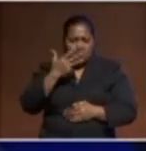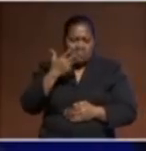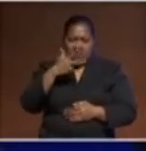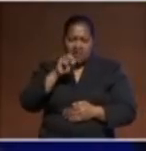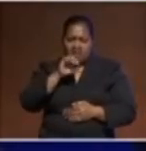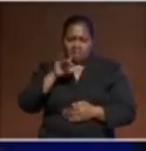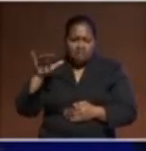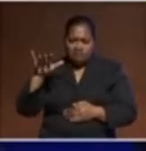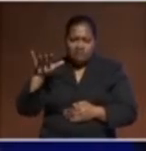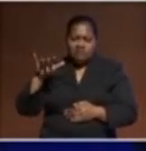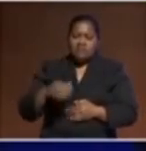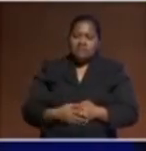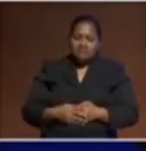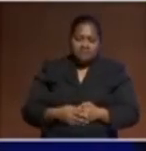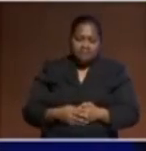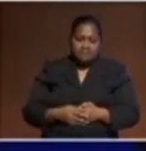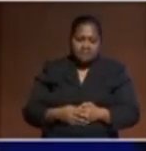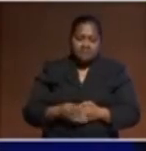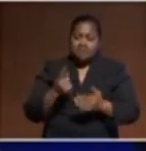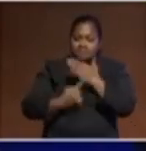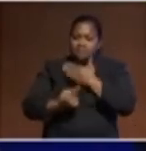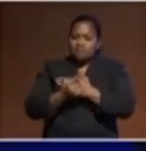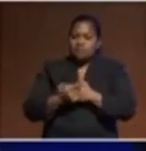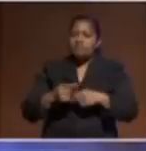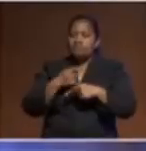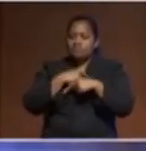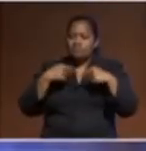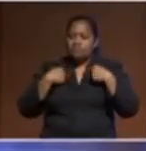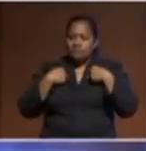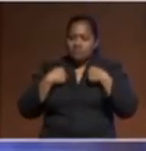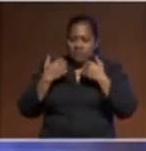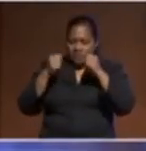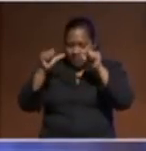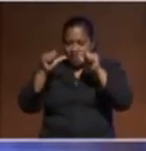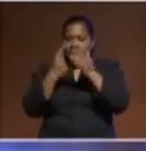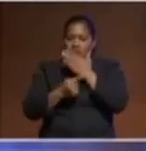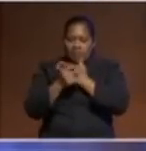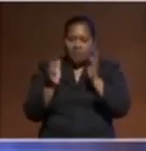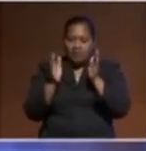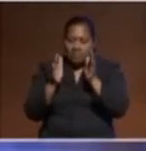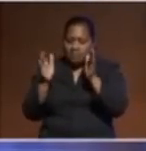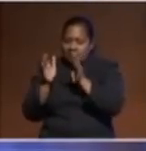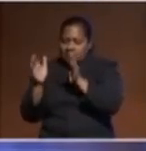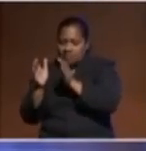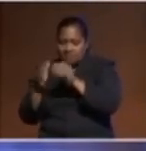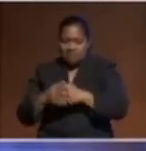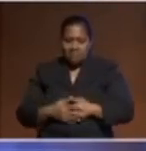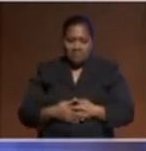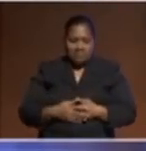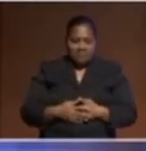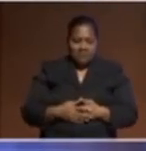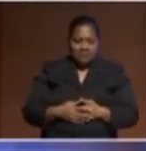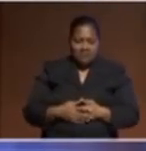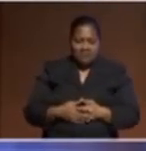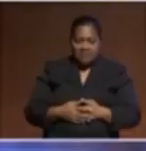those milestones in our history where we proudly stood up and said, not in our neighborhood, not in our